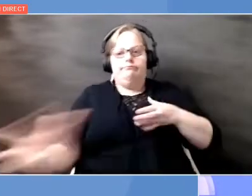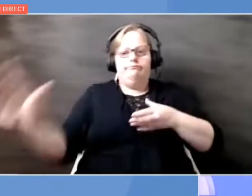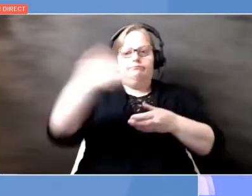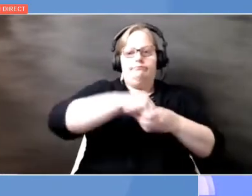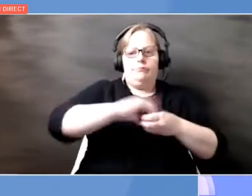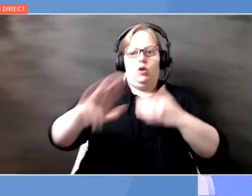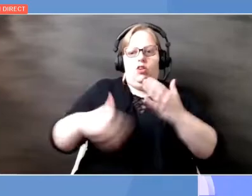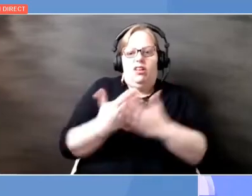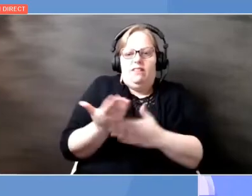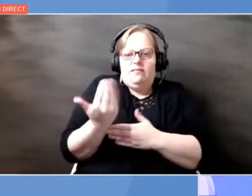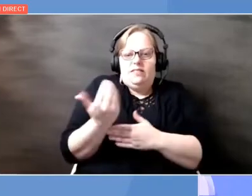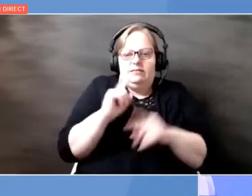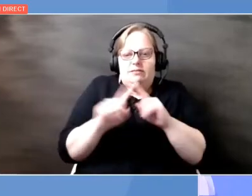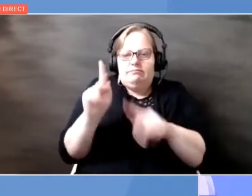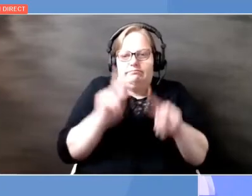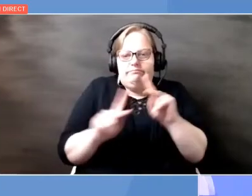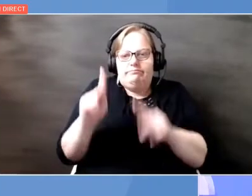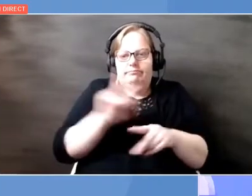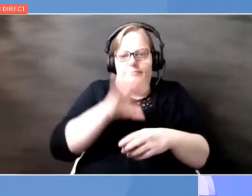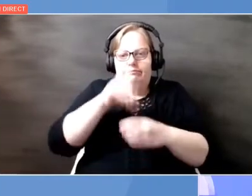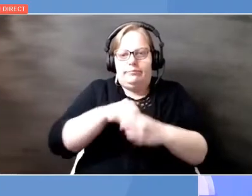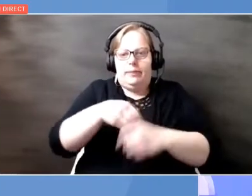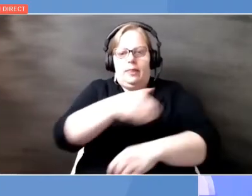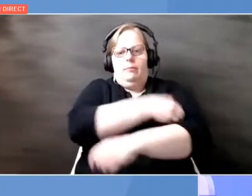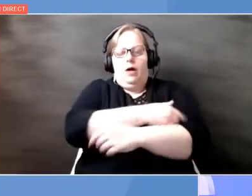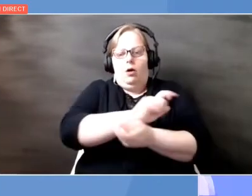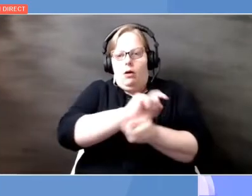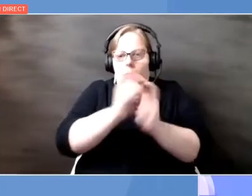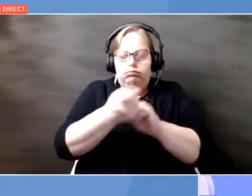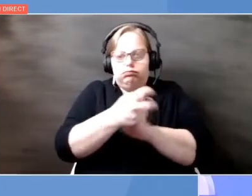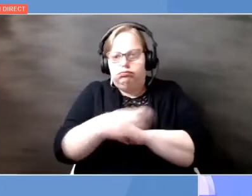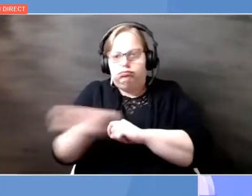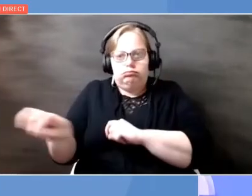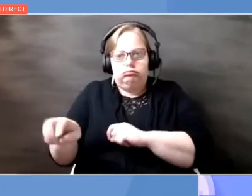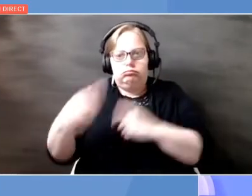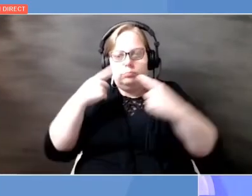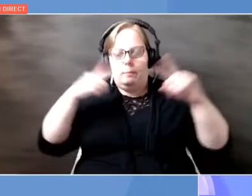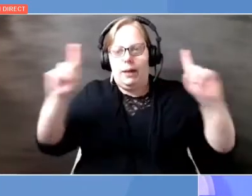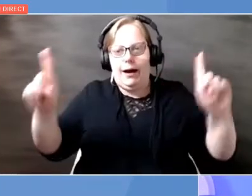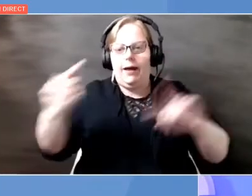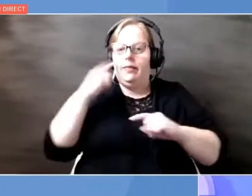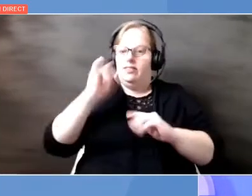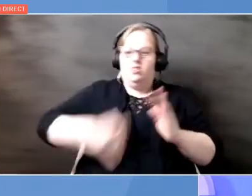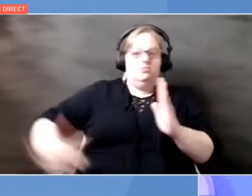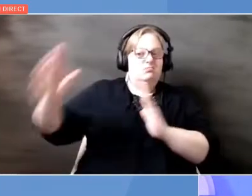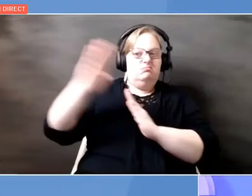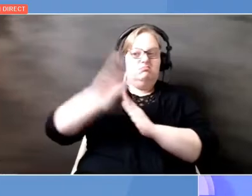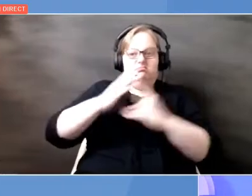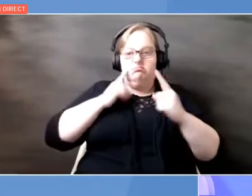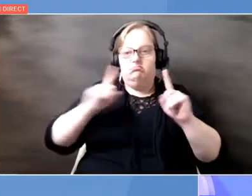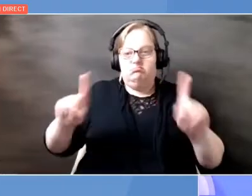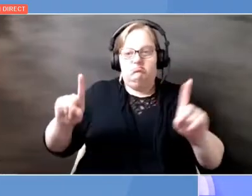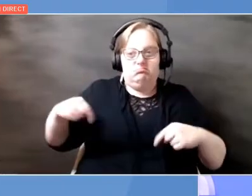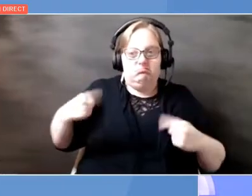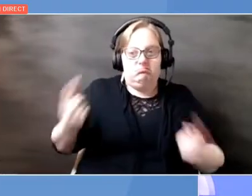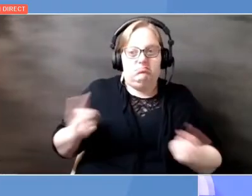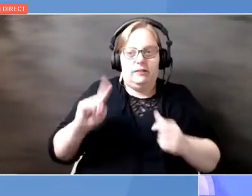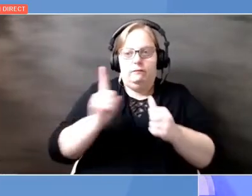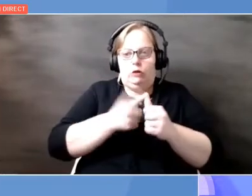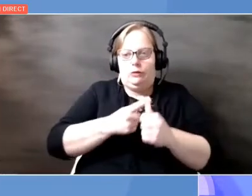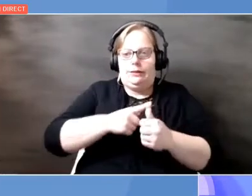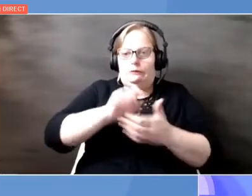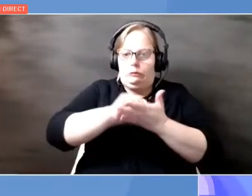on the Power Breakthrough because I think it's one of the major breakthroughs that we have to, well, first decarbonize.